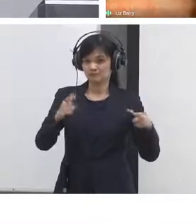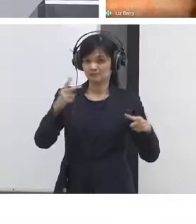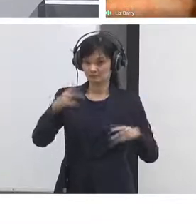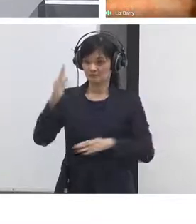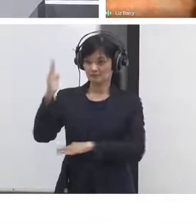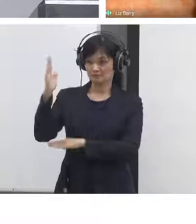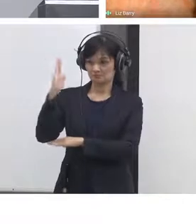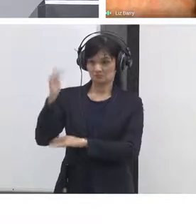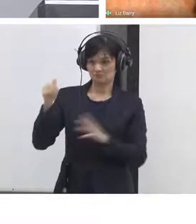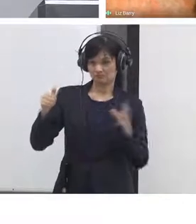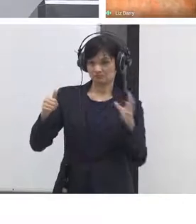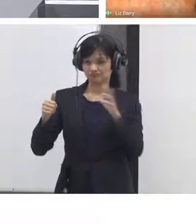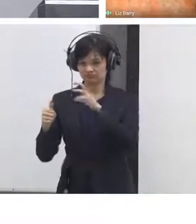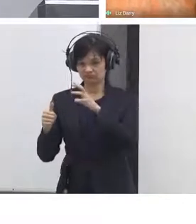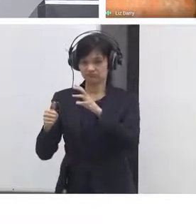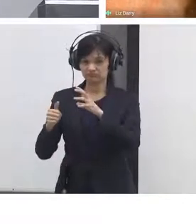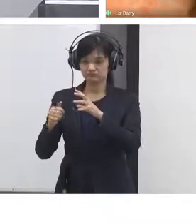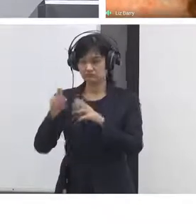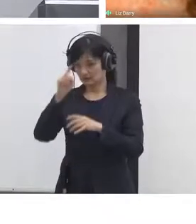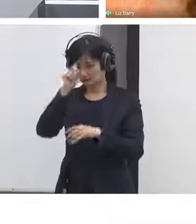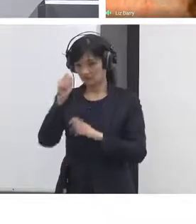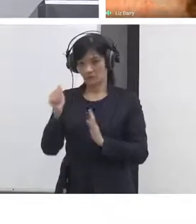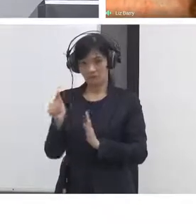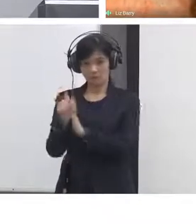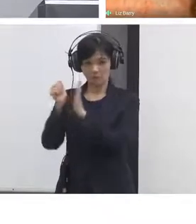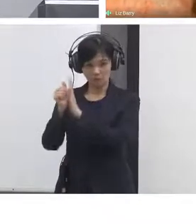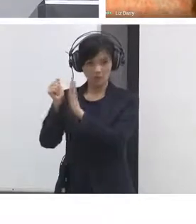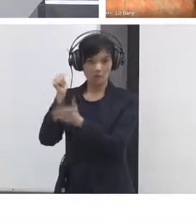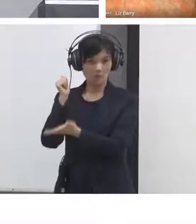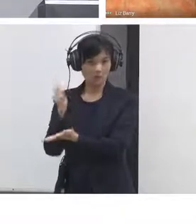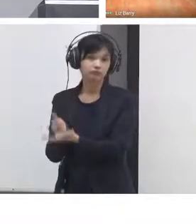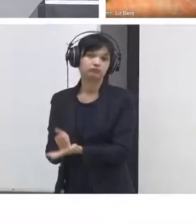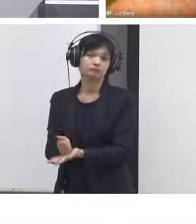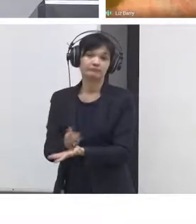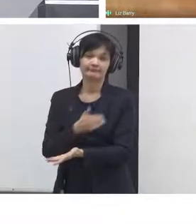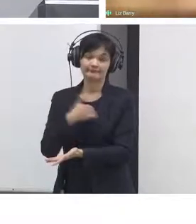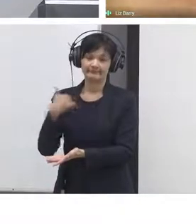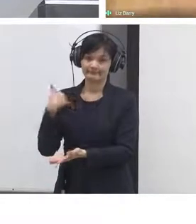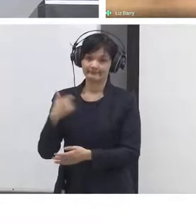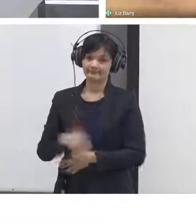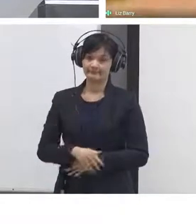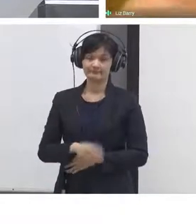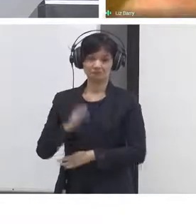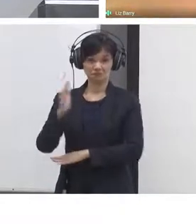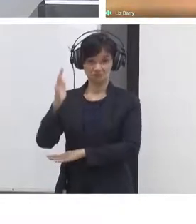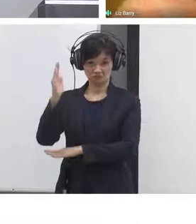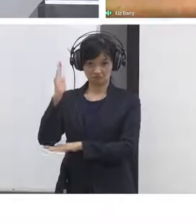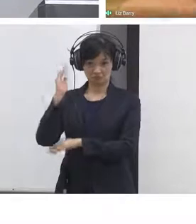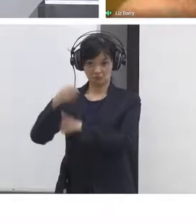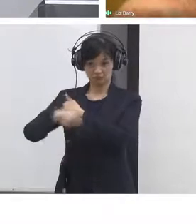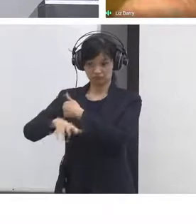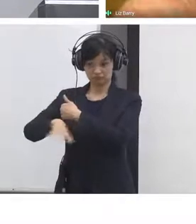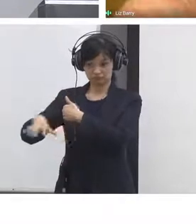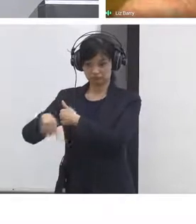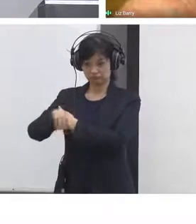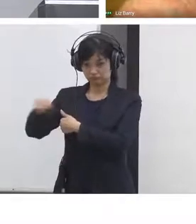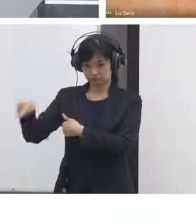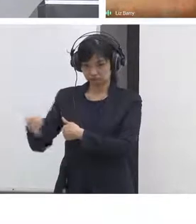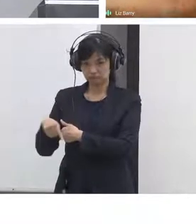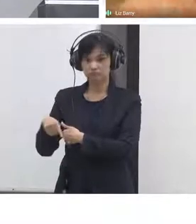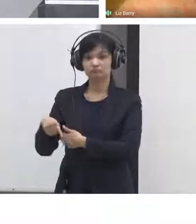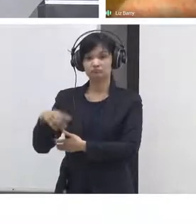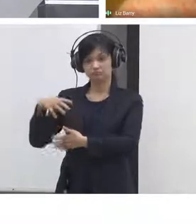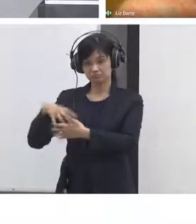advising group of professional facilitators would use their own population records